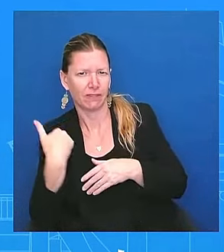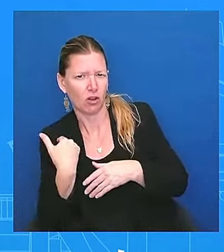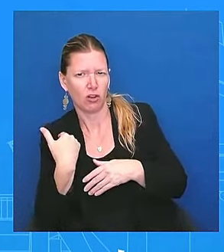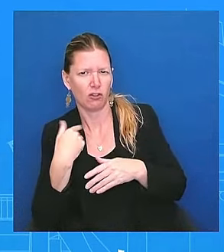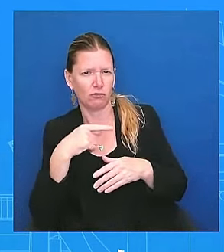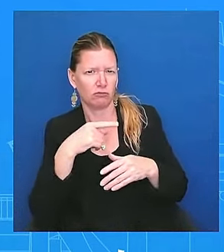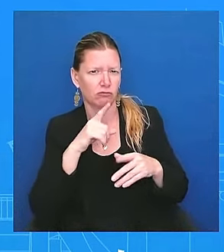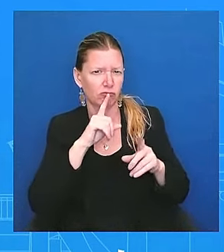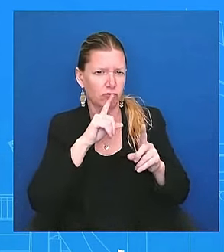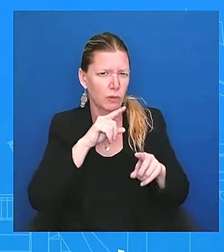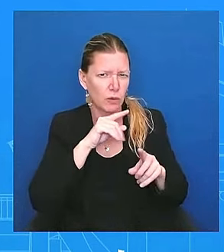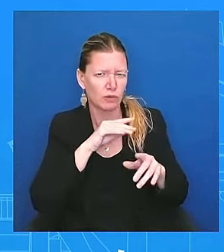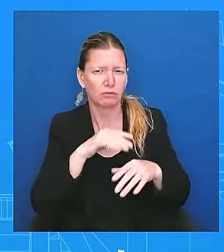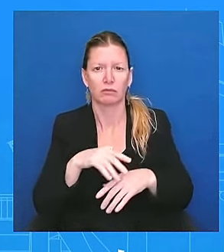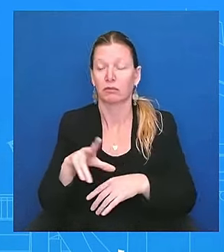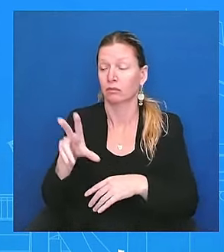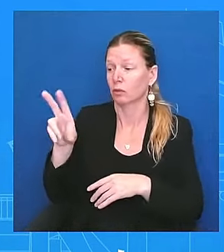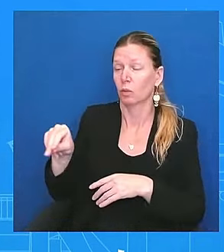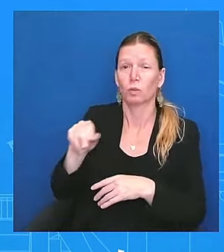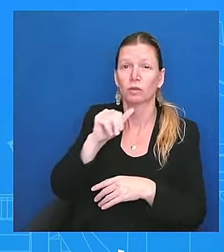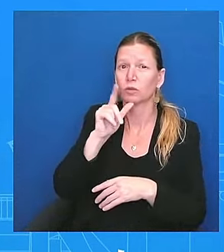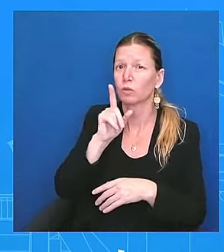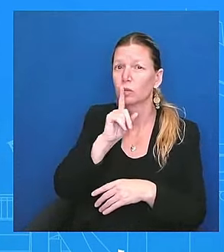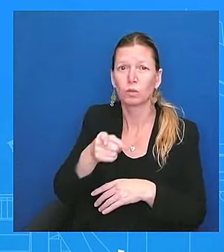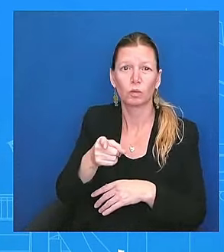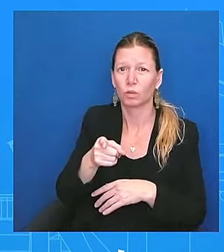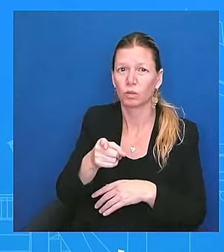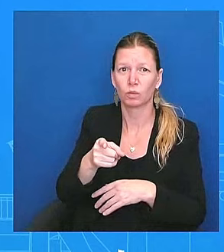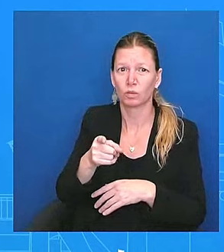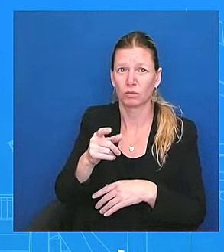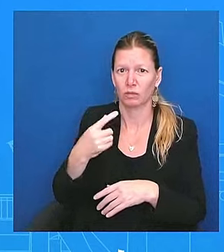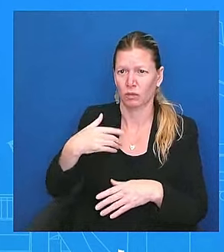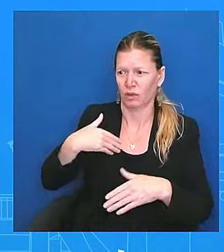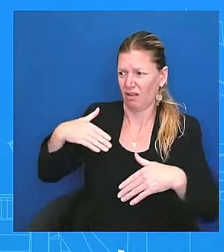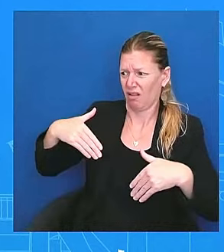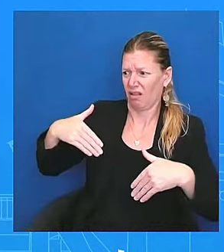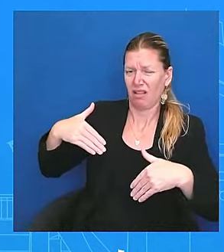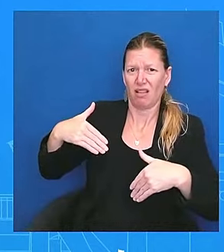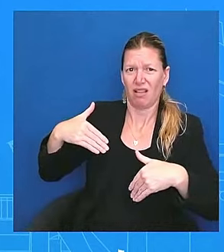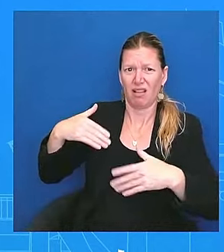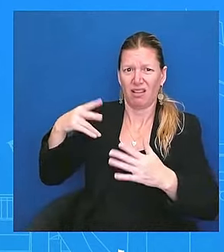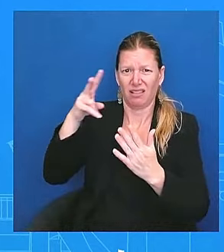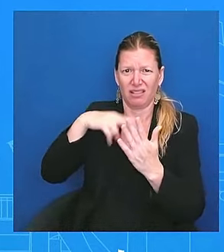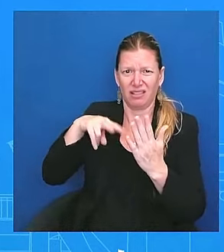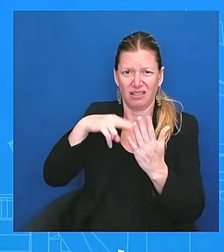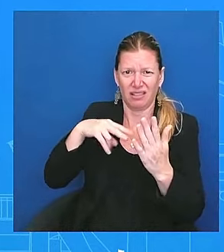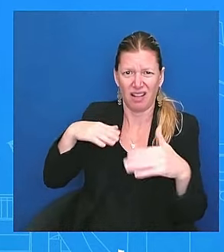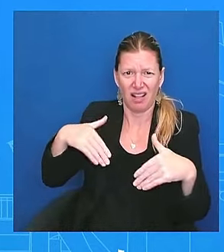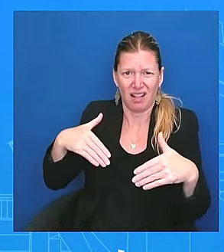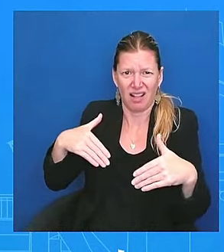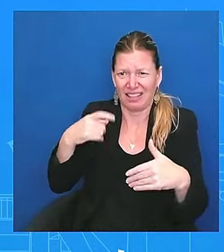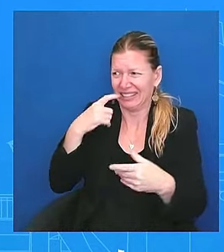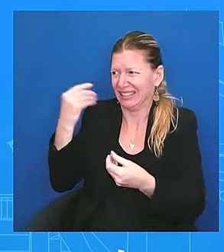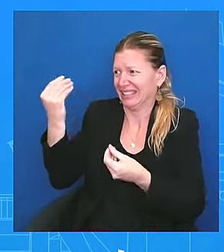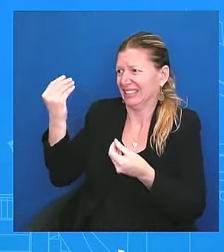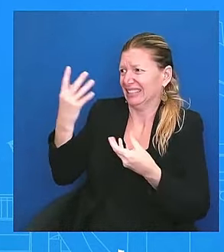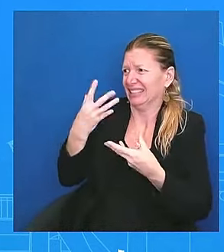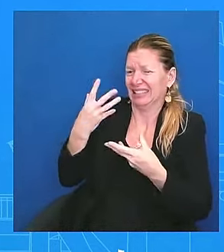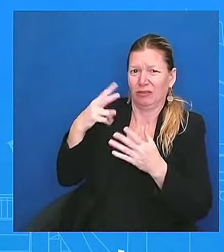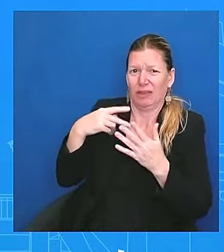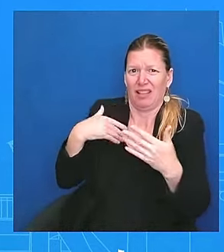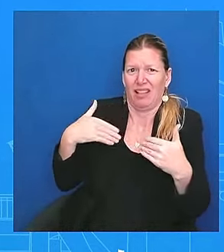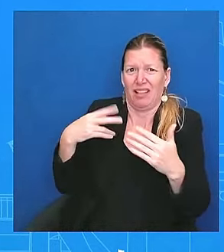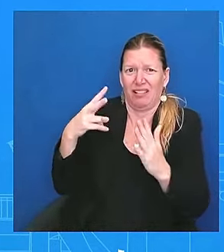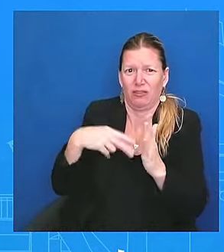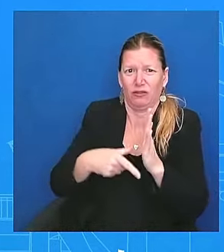just a couple of minutes. And we asked the president. The president responded directly when asked about this question, because we said that